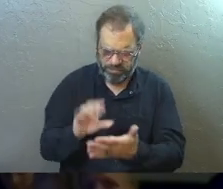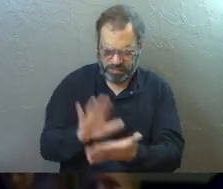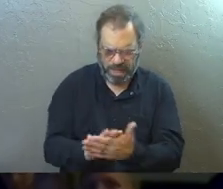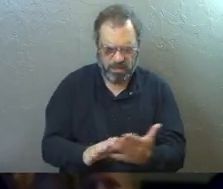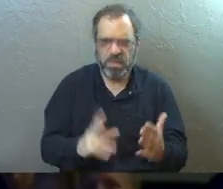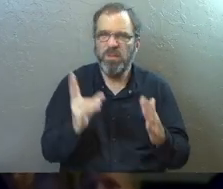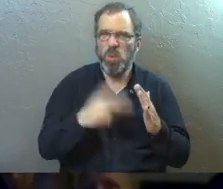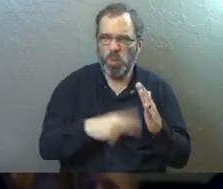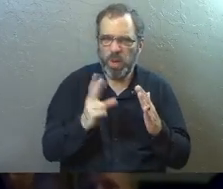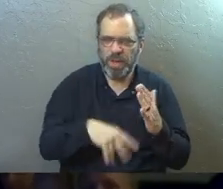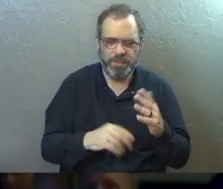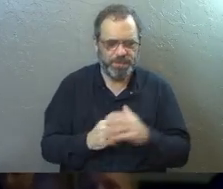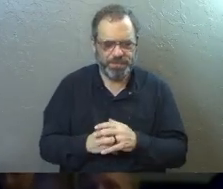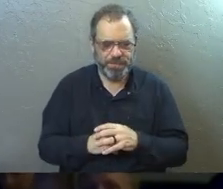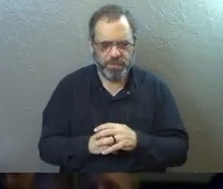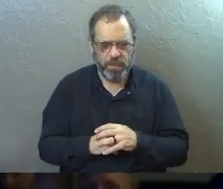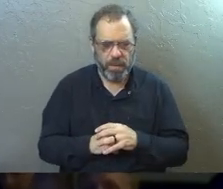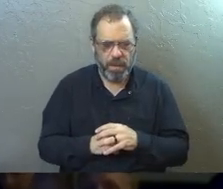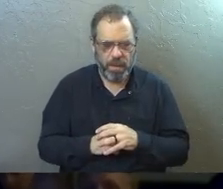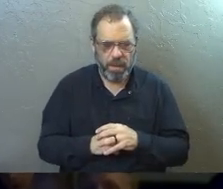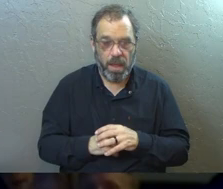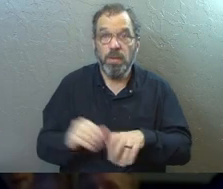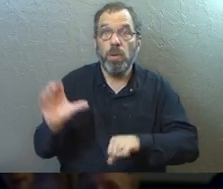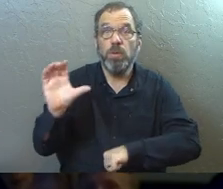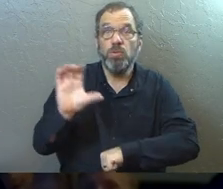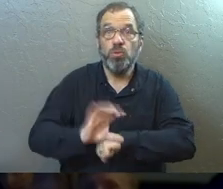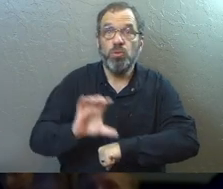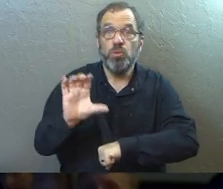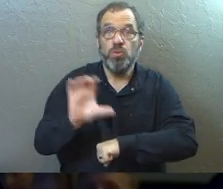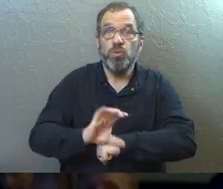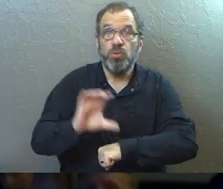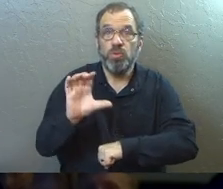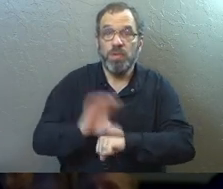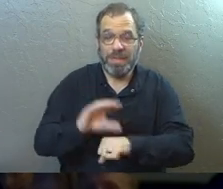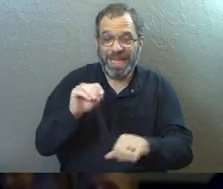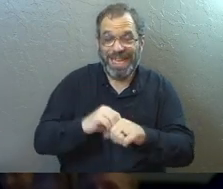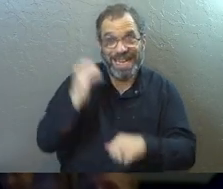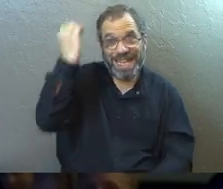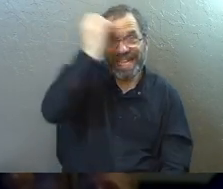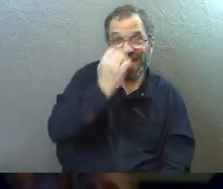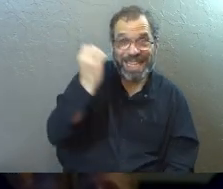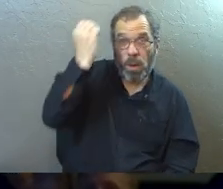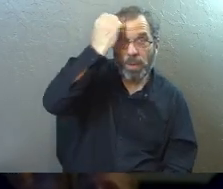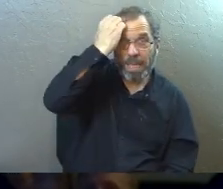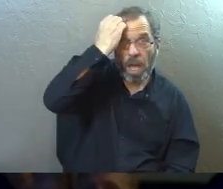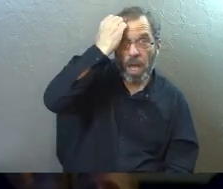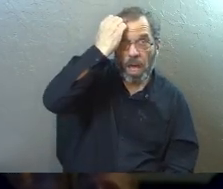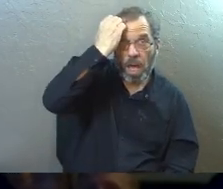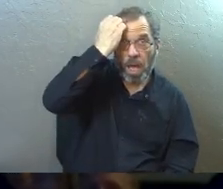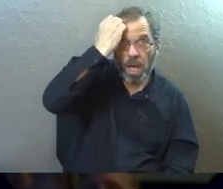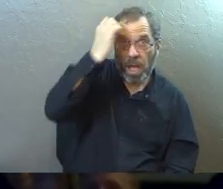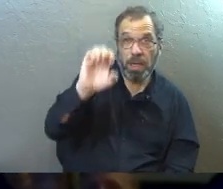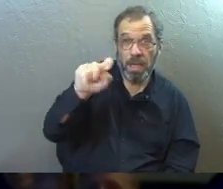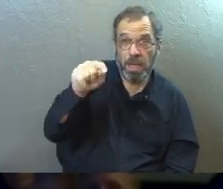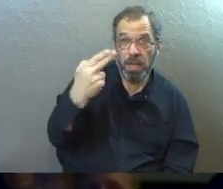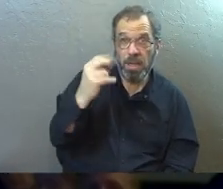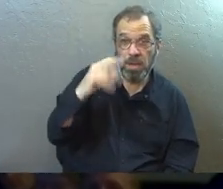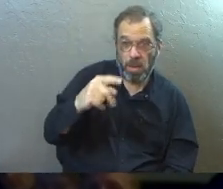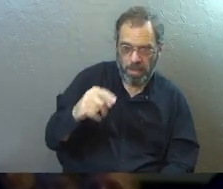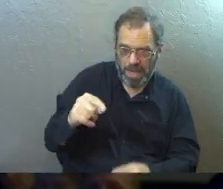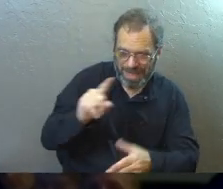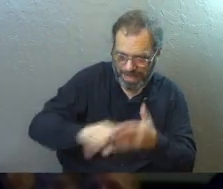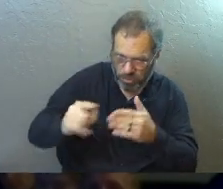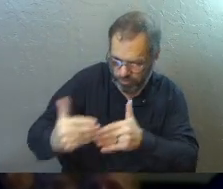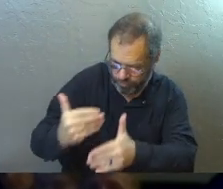interesting if you look into it. But there are churches in Ethiopia today that trace their lineage